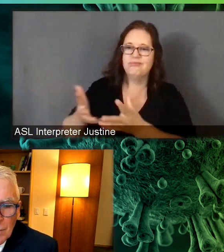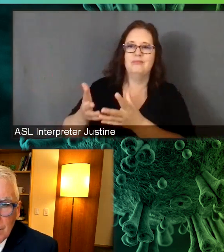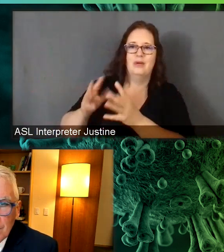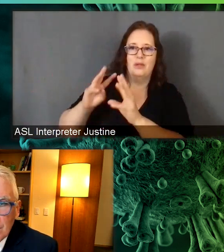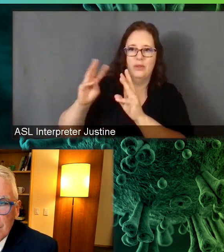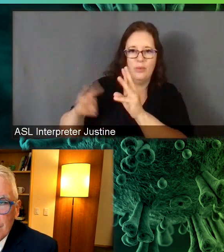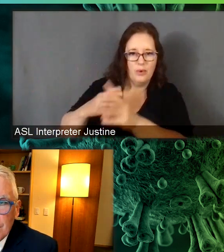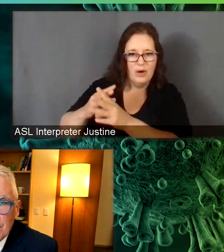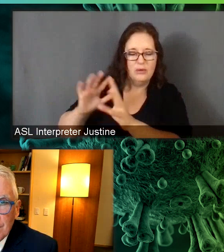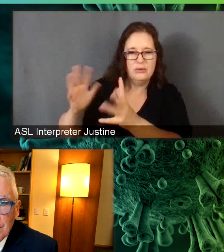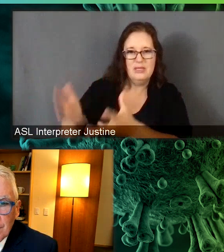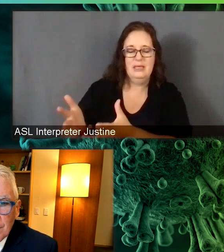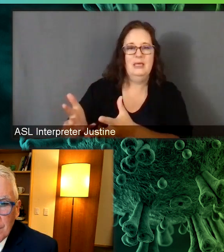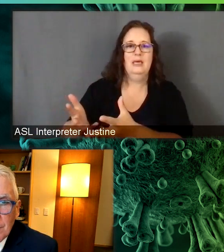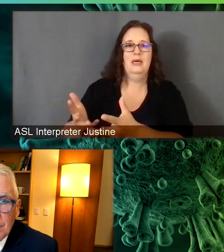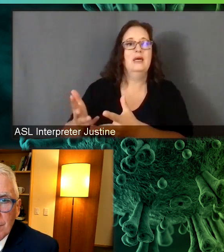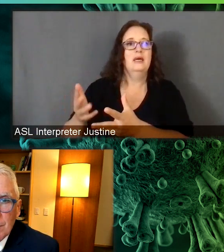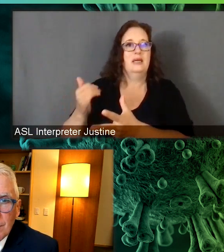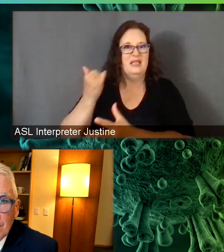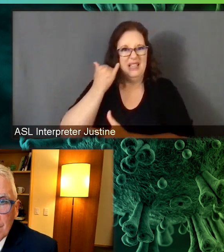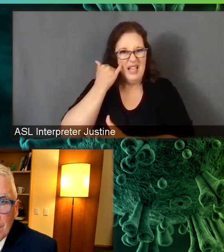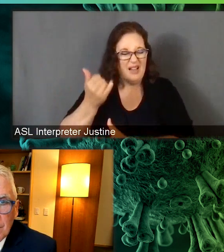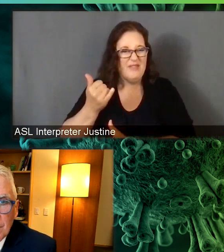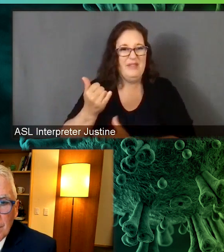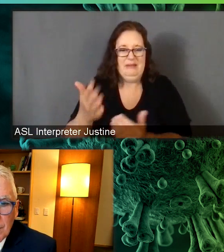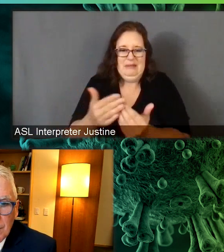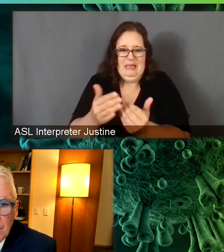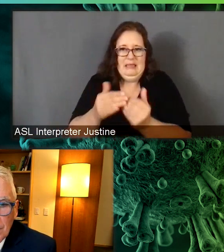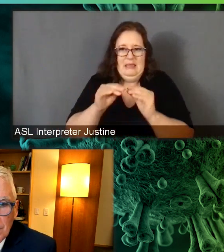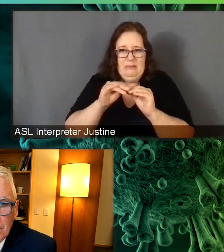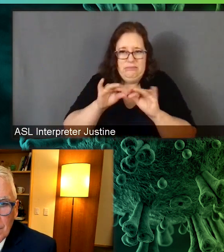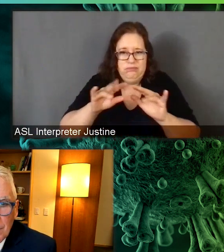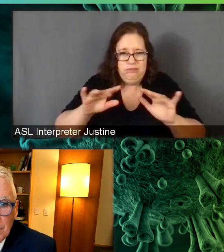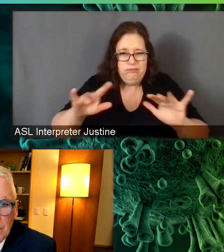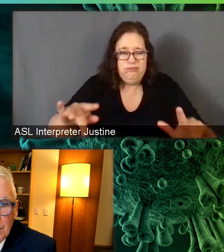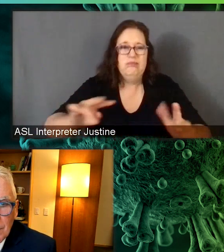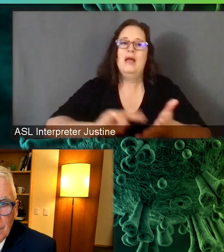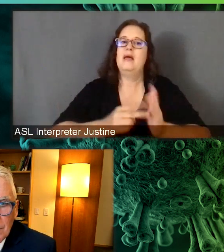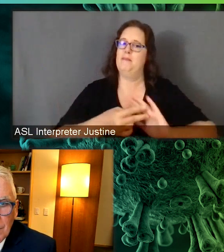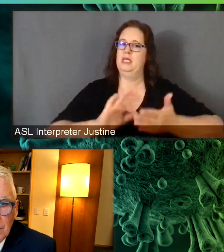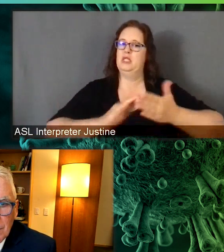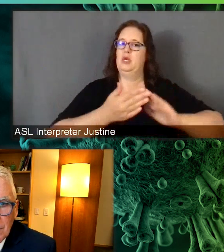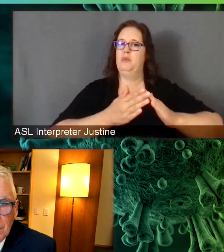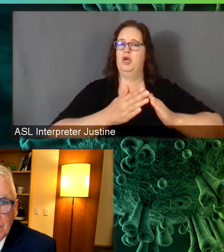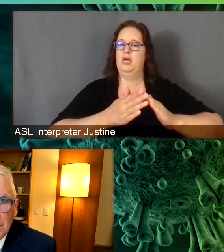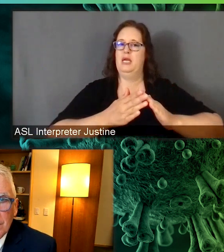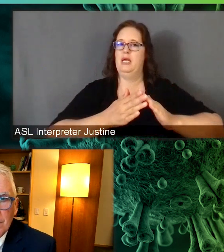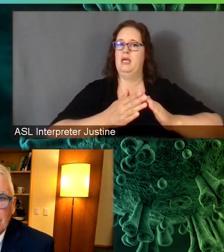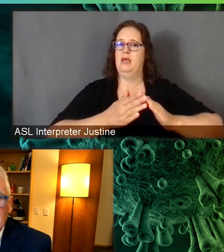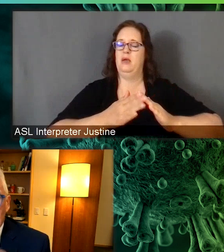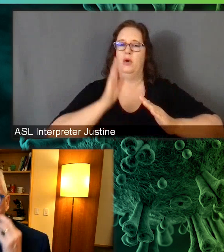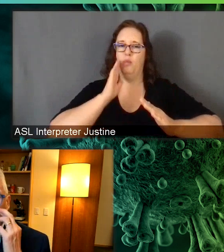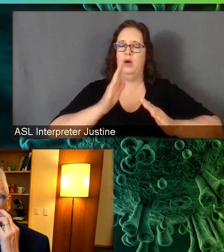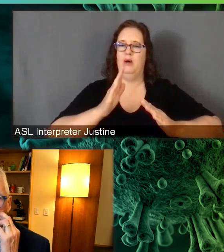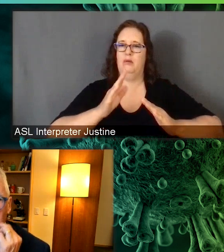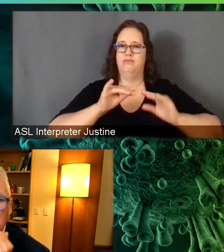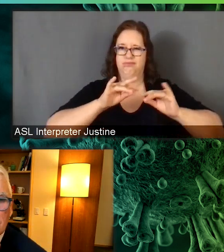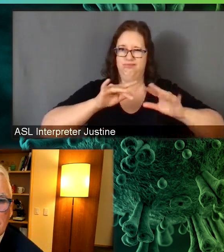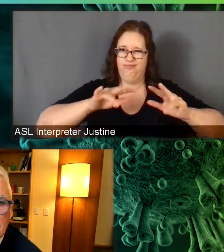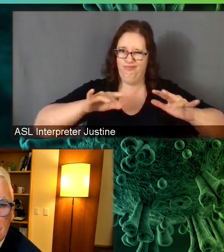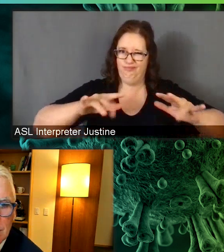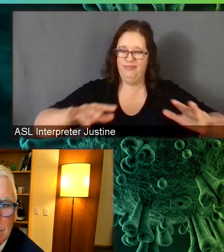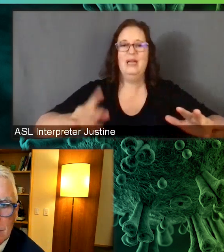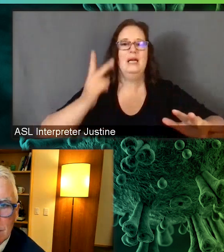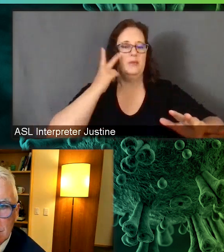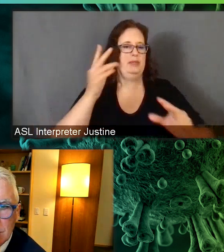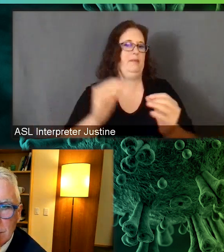transmissible virus increases the community spread. And when you have high community spread of COVID, you will see more infections in